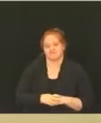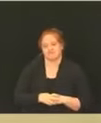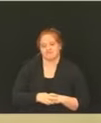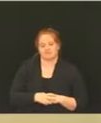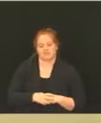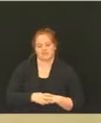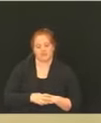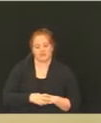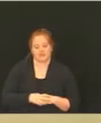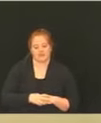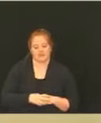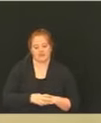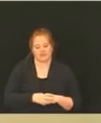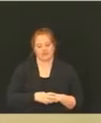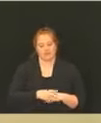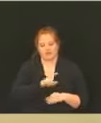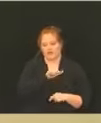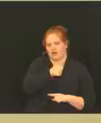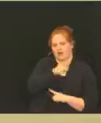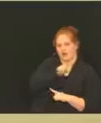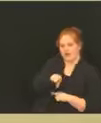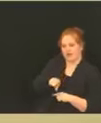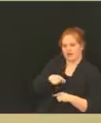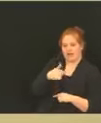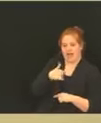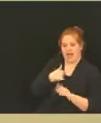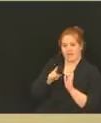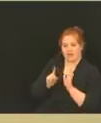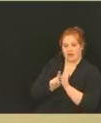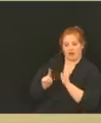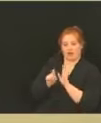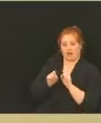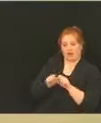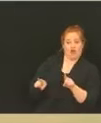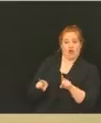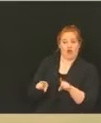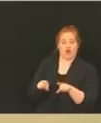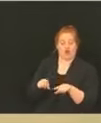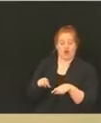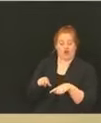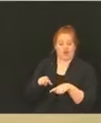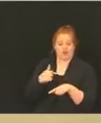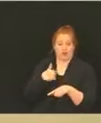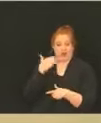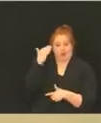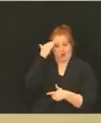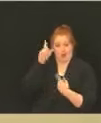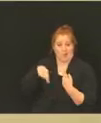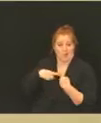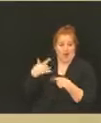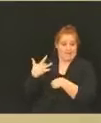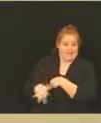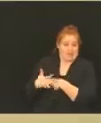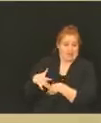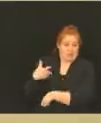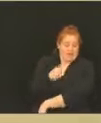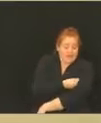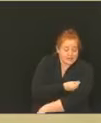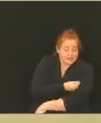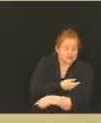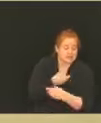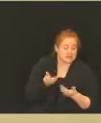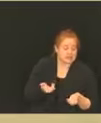Are there different alerts or lists that I can sign up for to be able to track when vaccines become available? What would you suggest